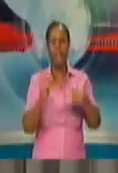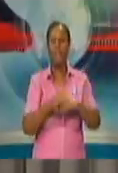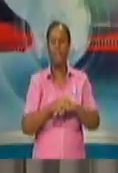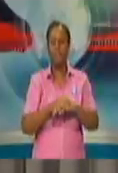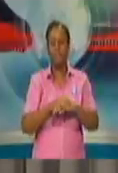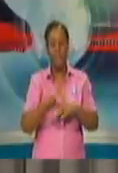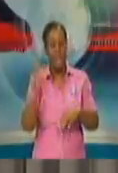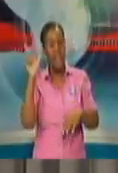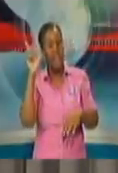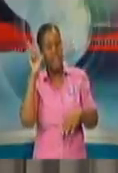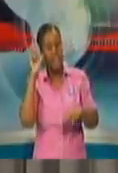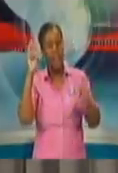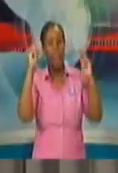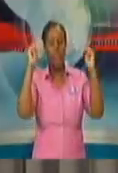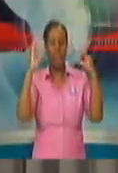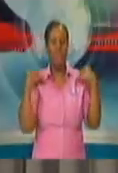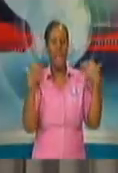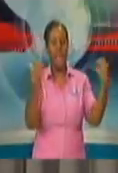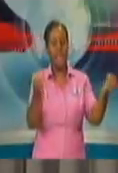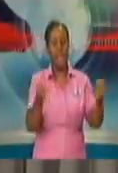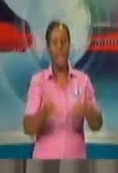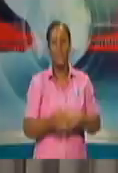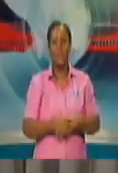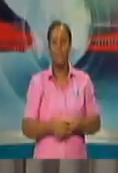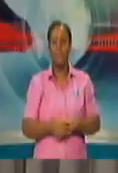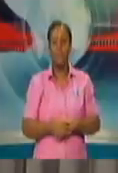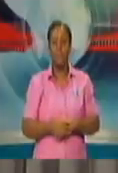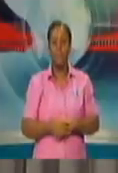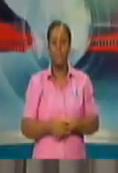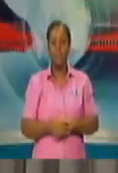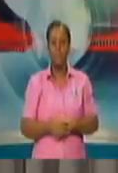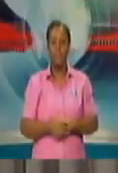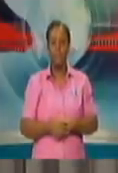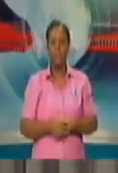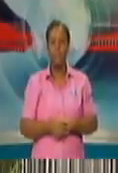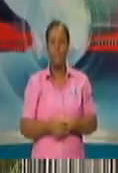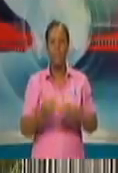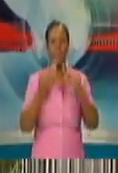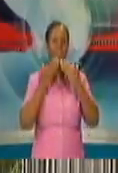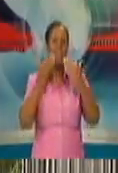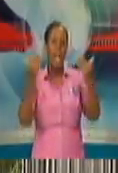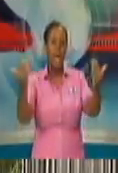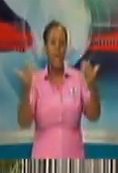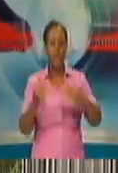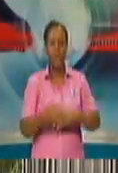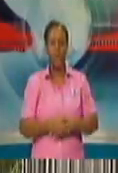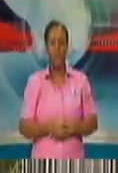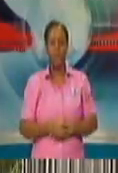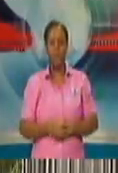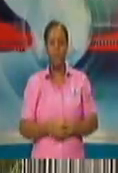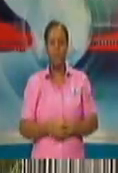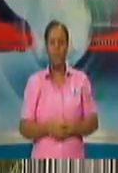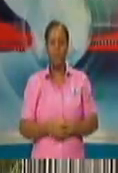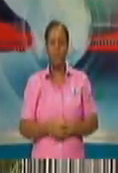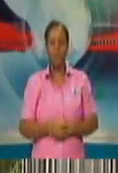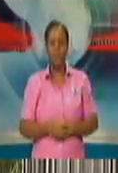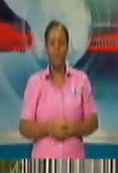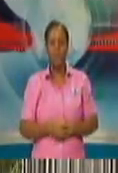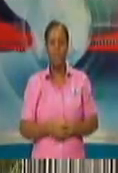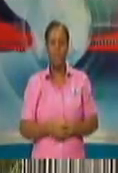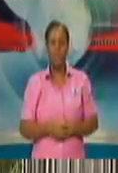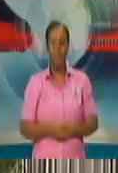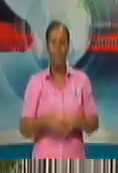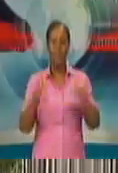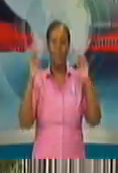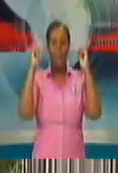Health and the public sector officials. Thank you, Minister. Thank you very much, Minister. Members of